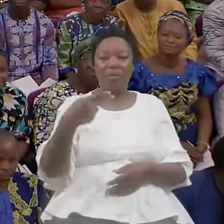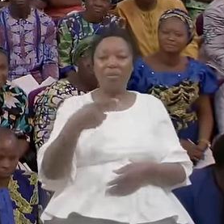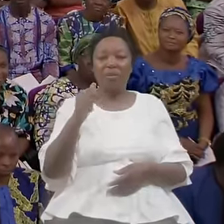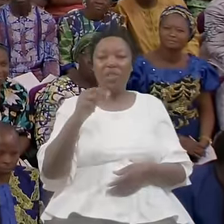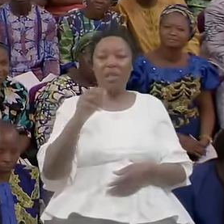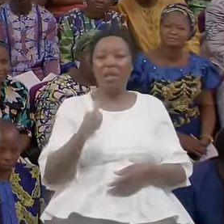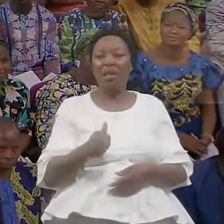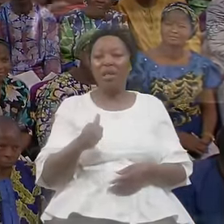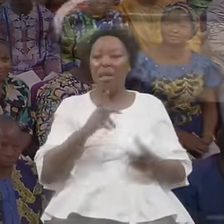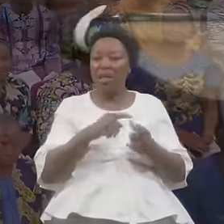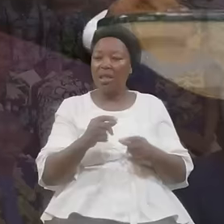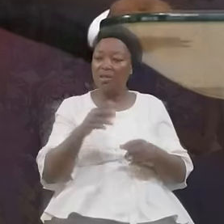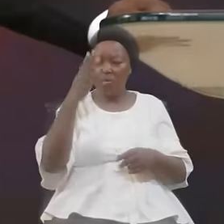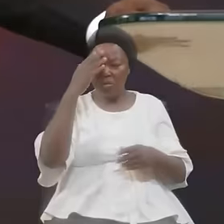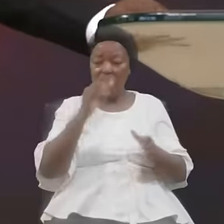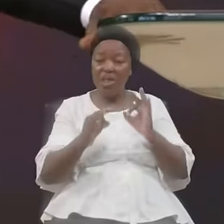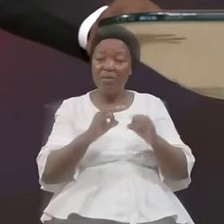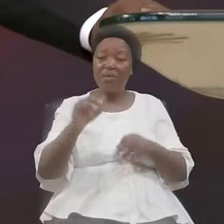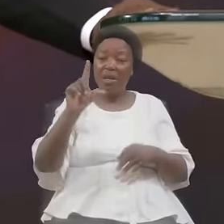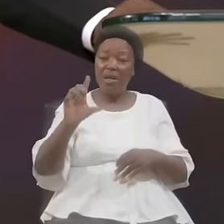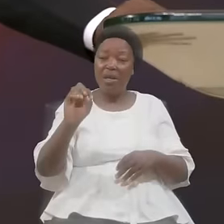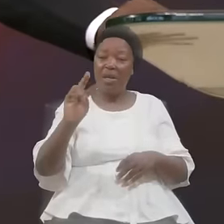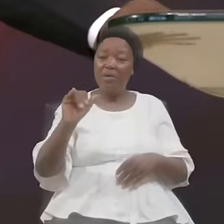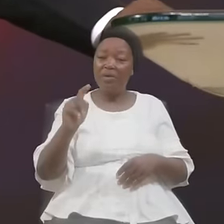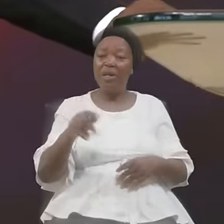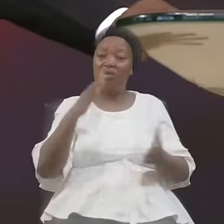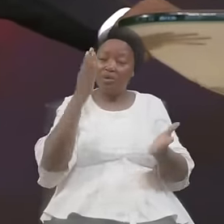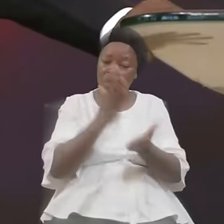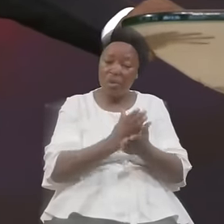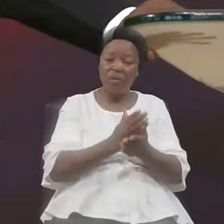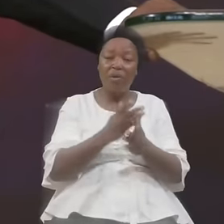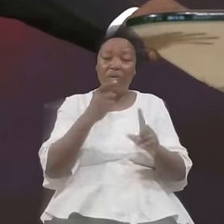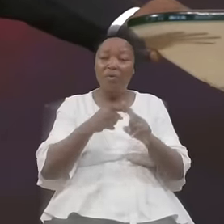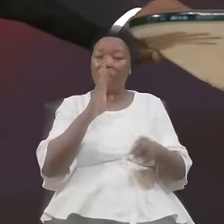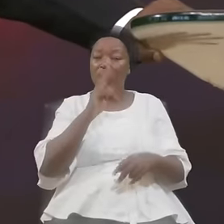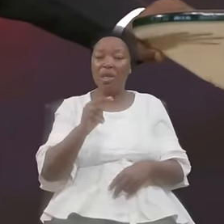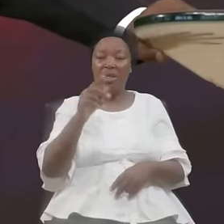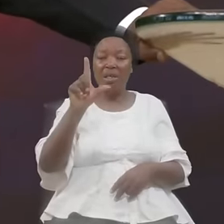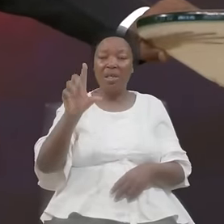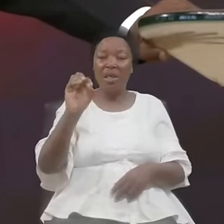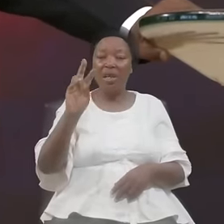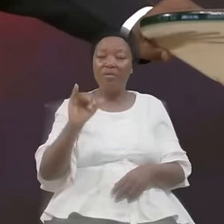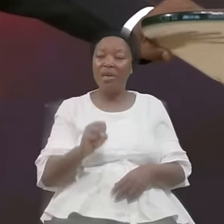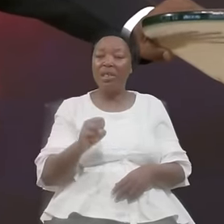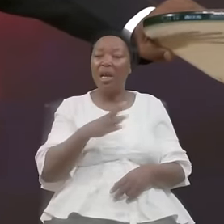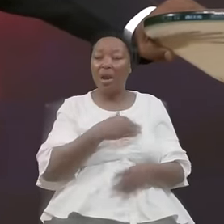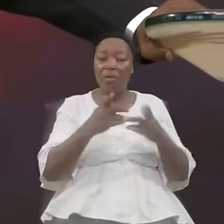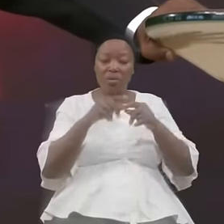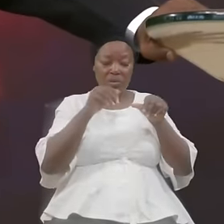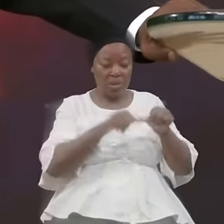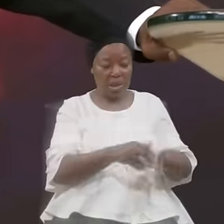Levites Stop Stop Being Levites And I Want To Stay There